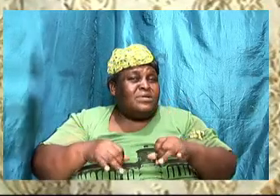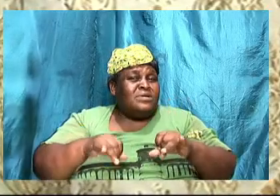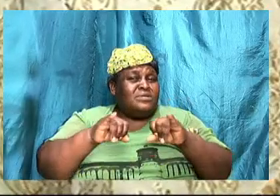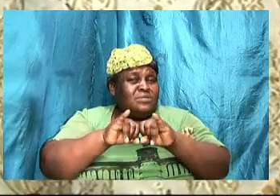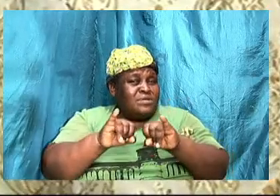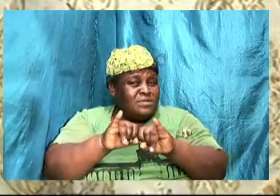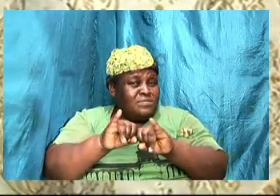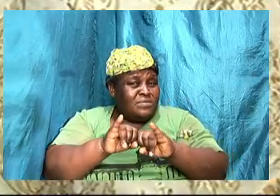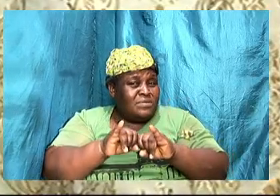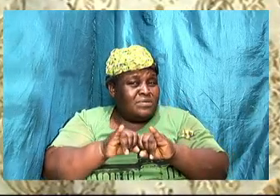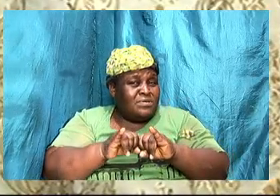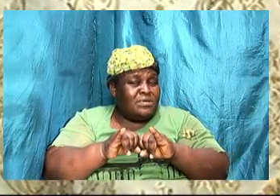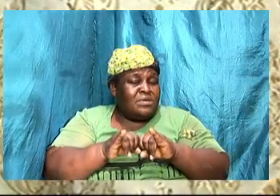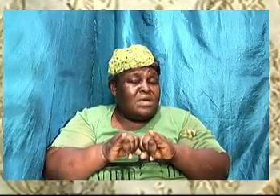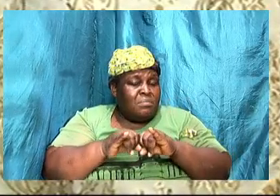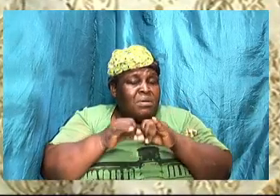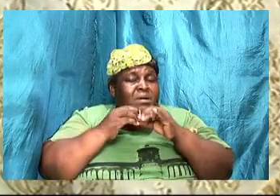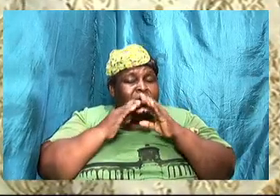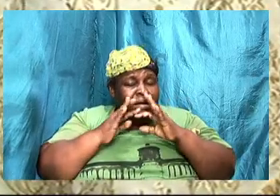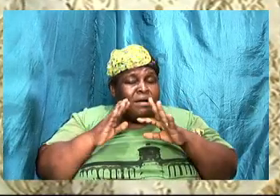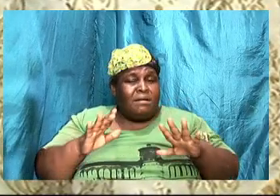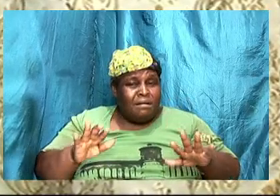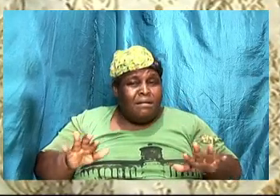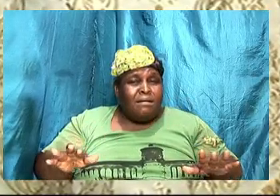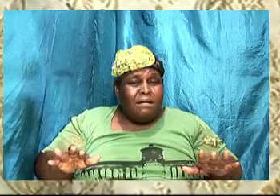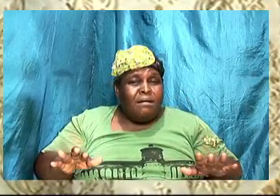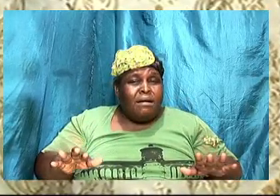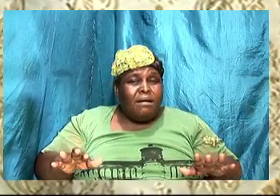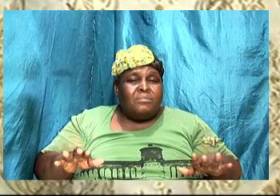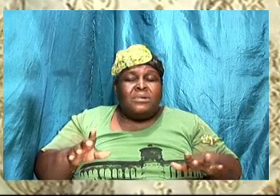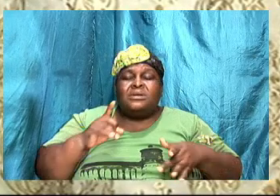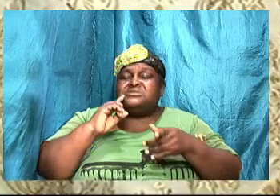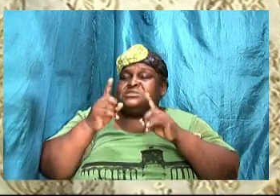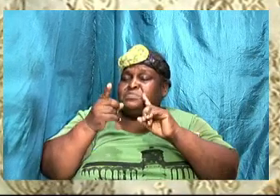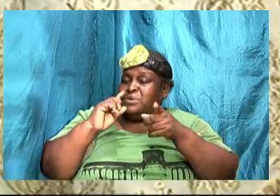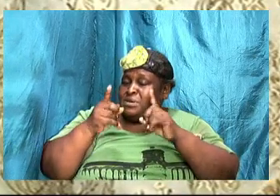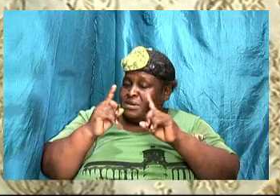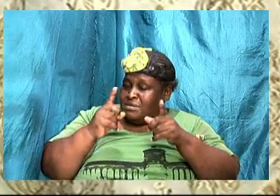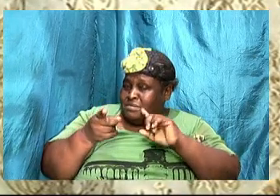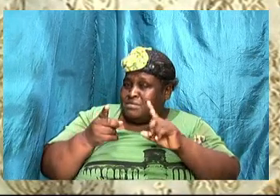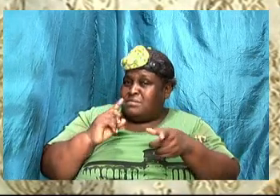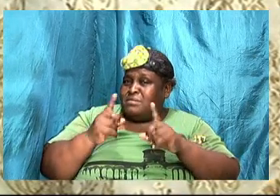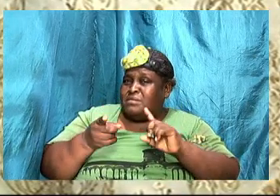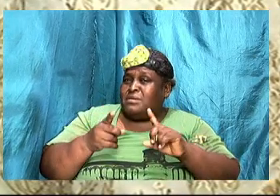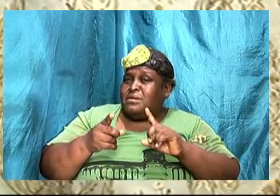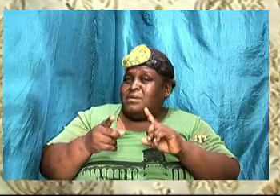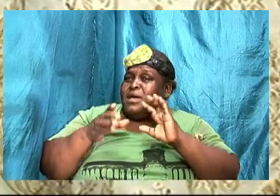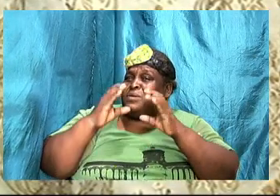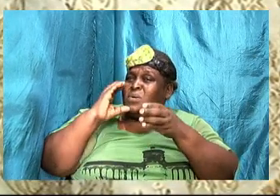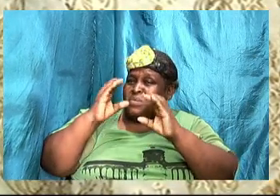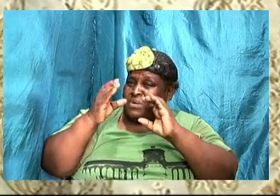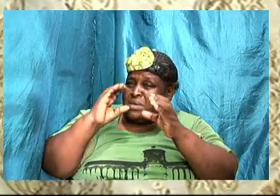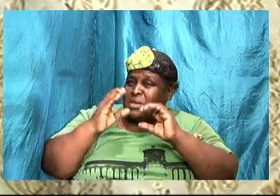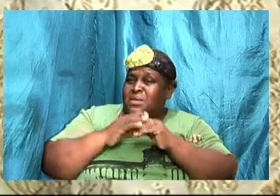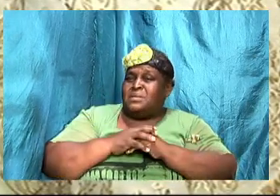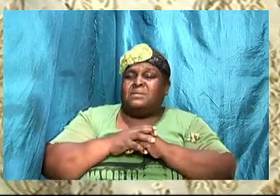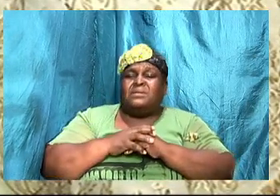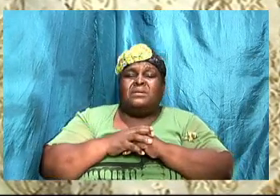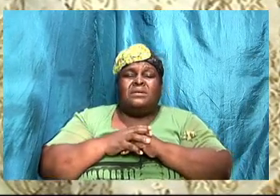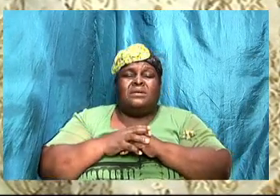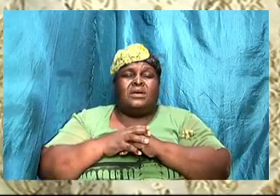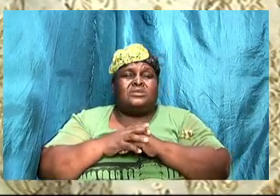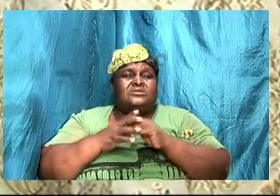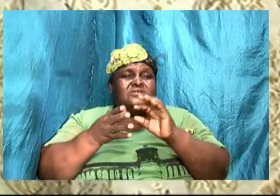to your partner, discuss the points, and be able to, you know, arrive at an amicable solution,